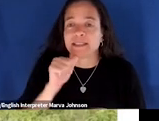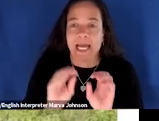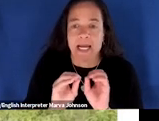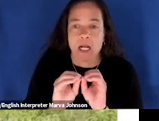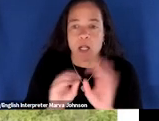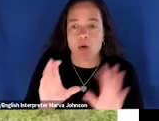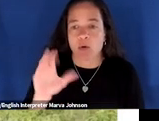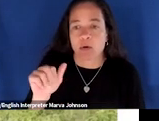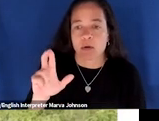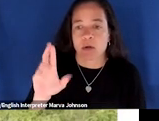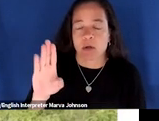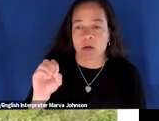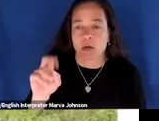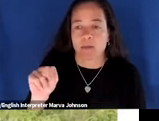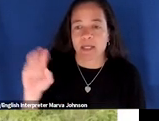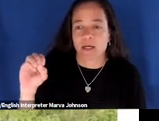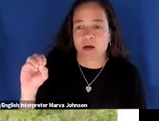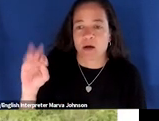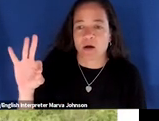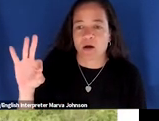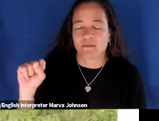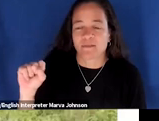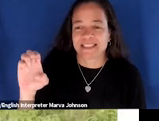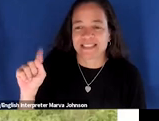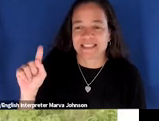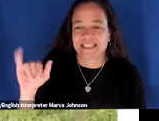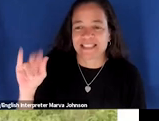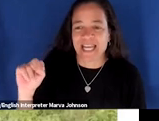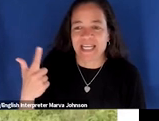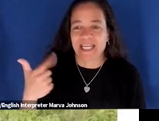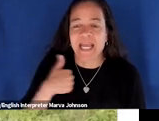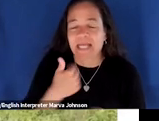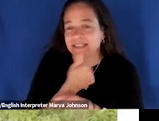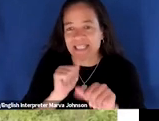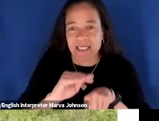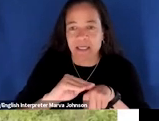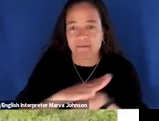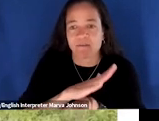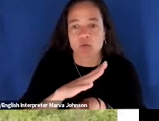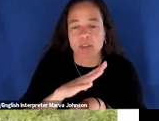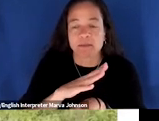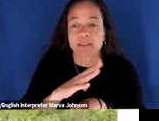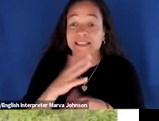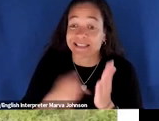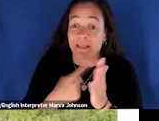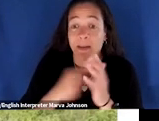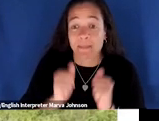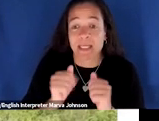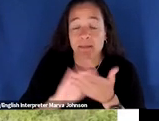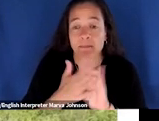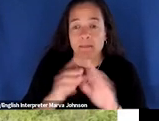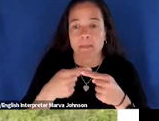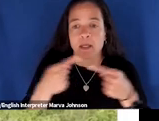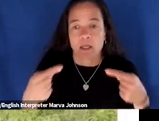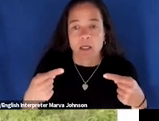carbon offsetting has any impact on climate action um in fact it can sometimes have the opposite effect but then they